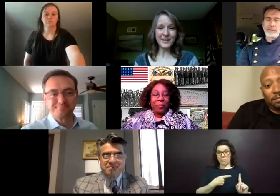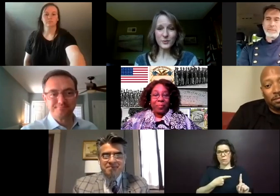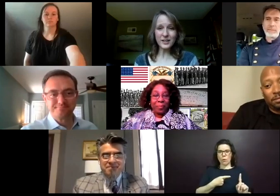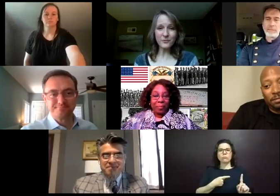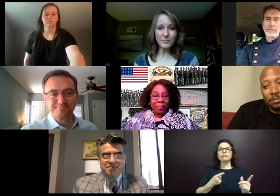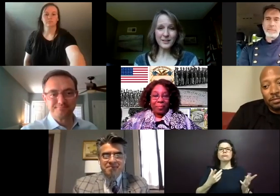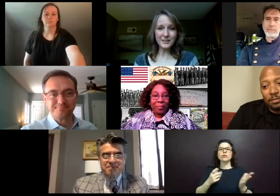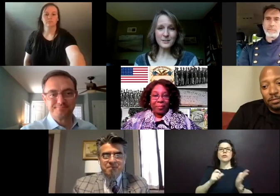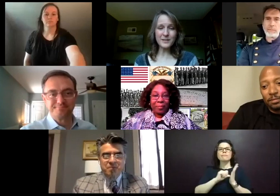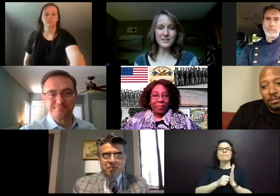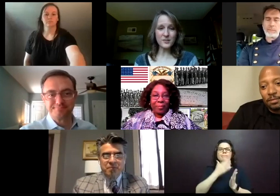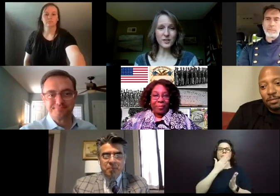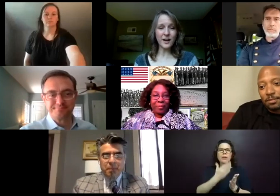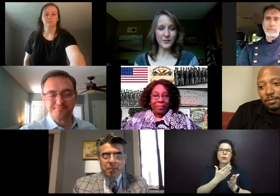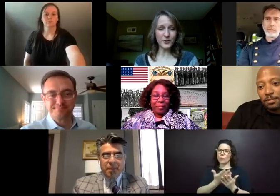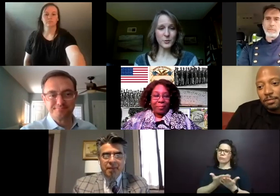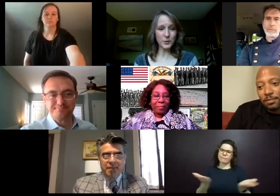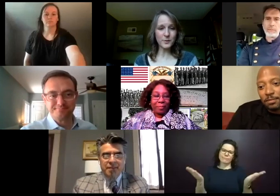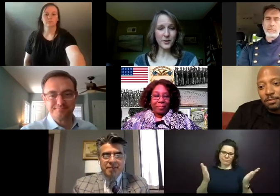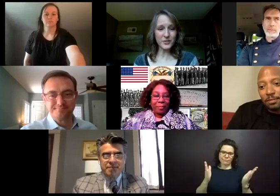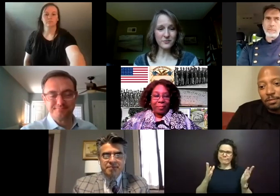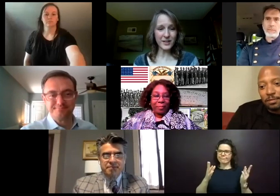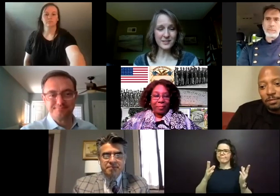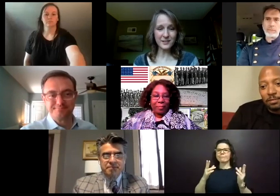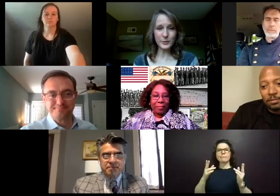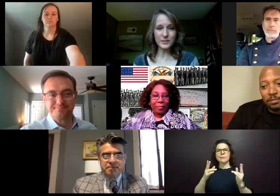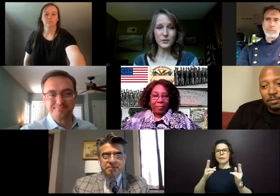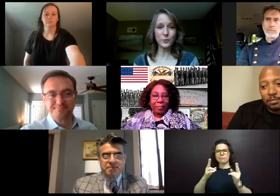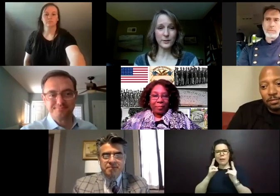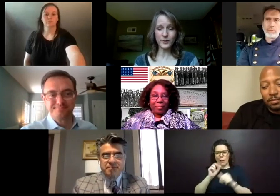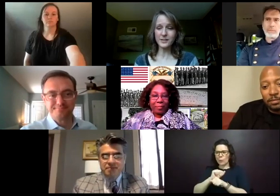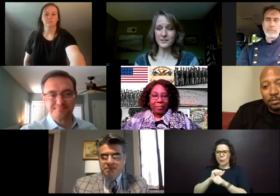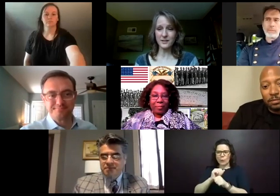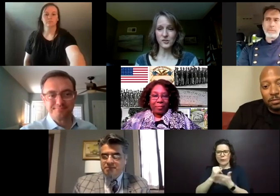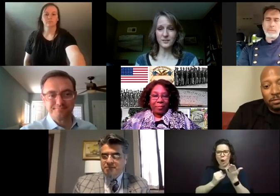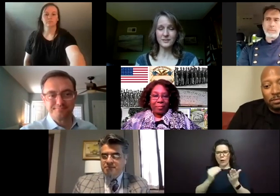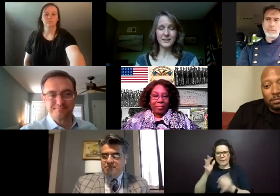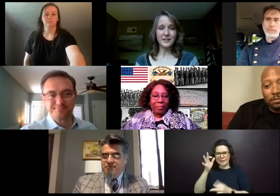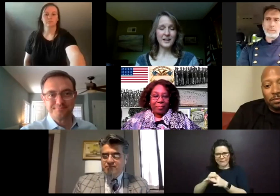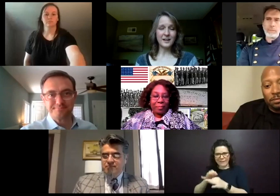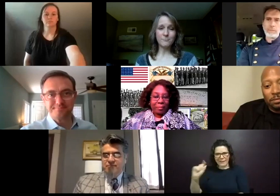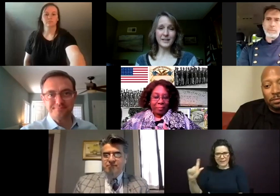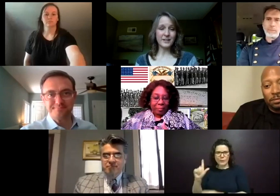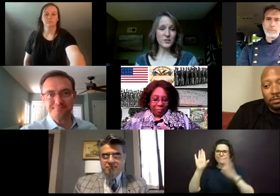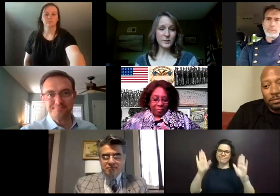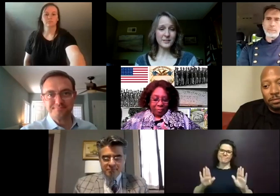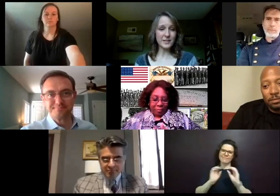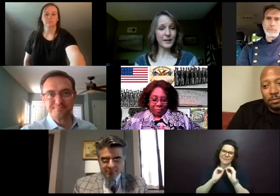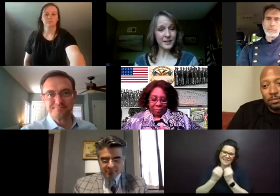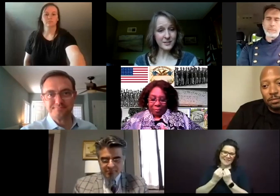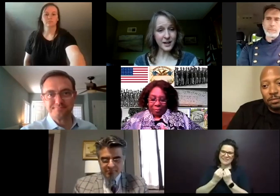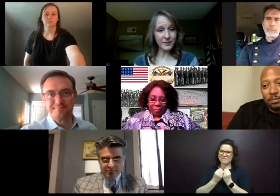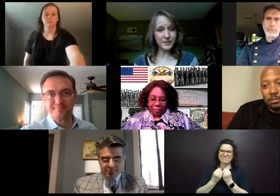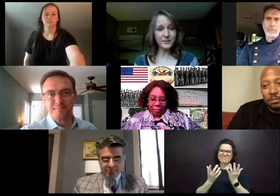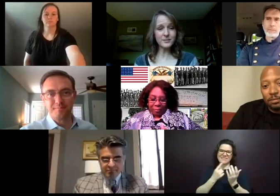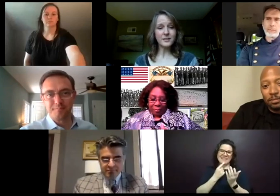just want to say thank you to everybody. It's been such an honor to work with Arts and Faith St. Louis. It's a great organization. And I just want